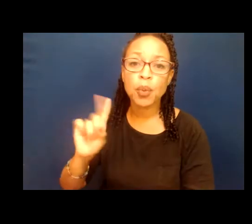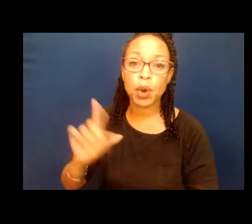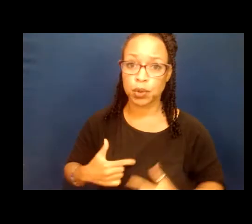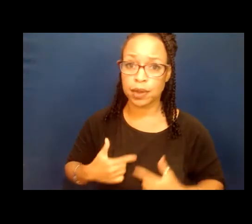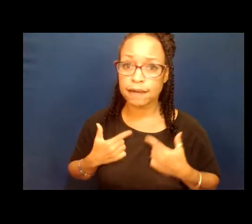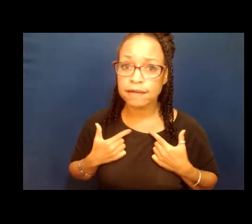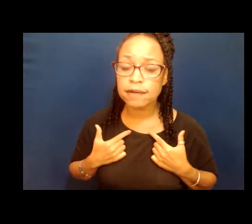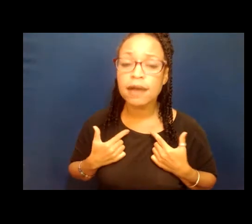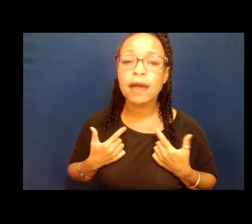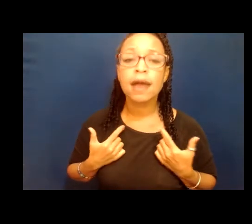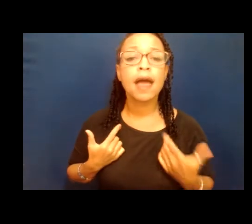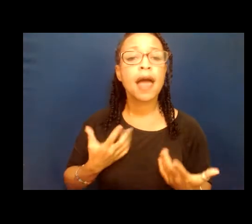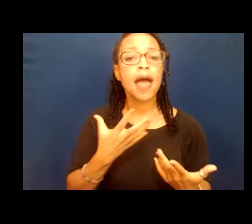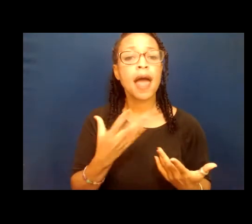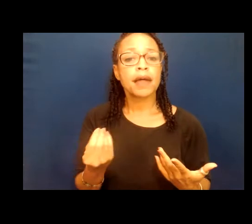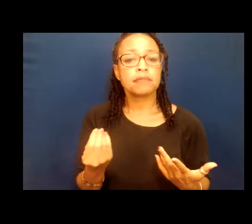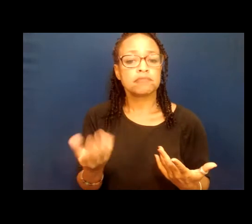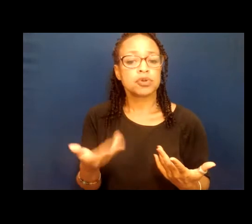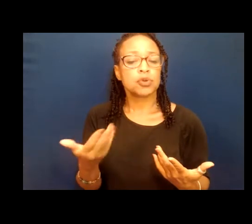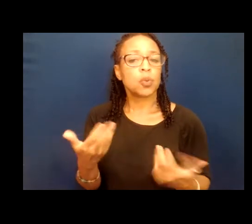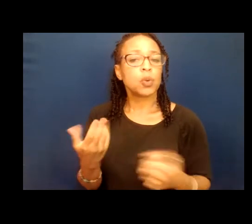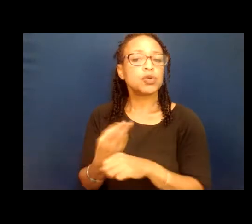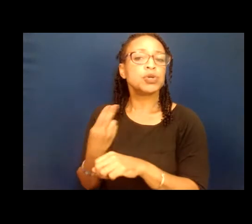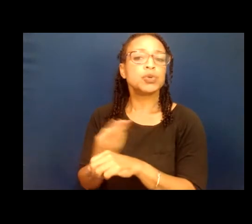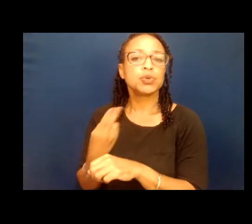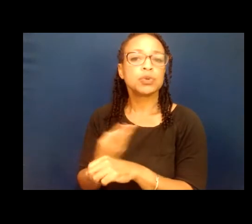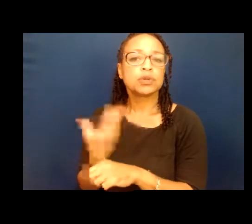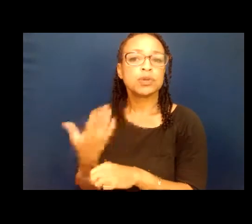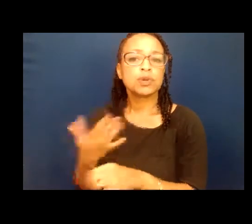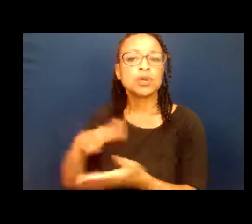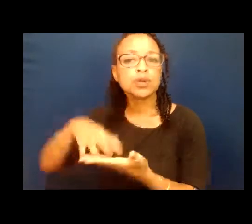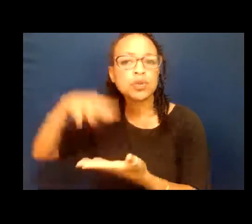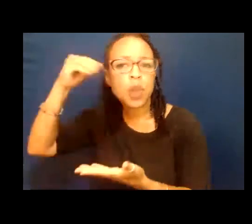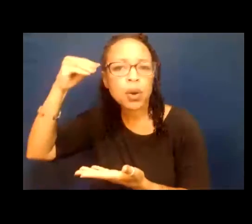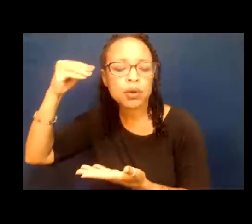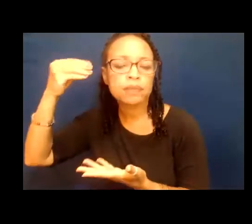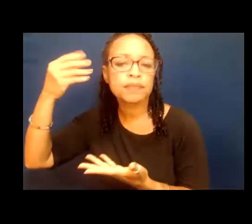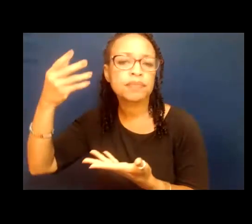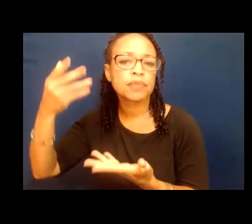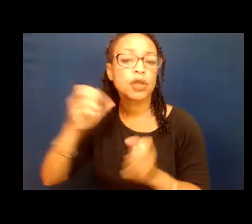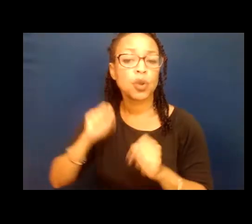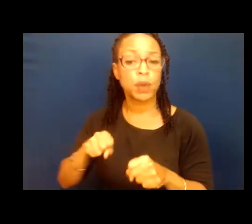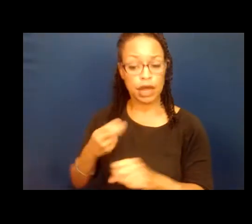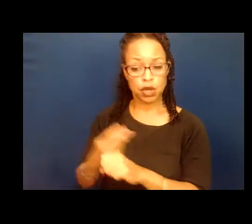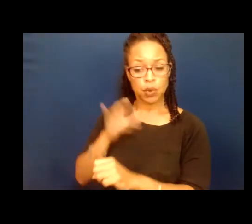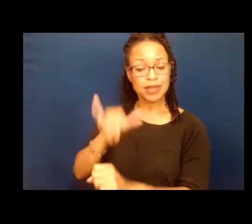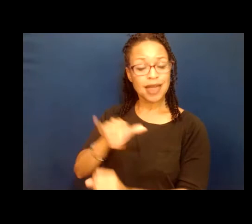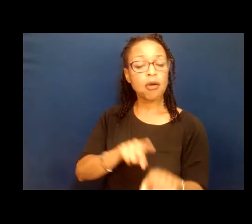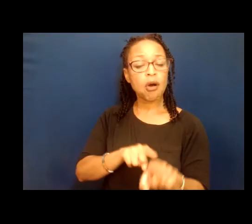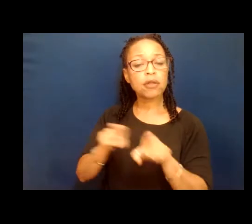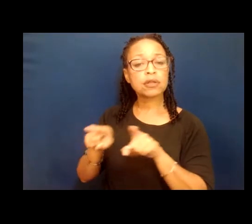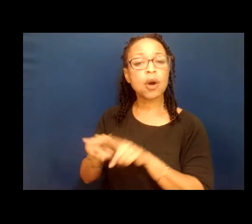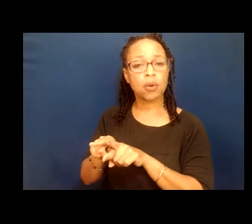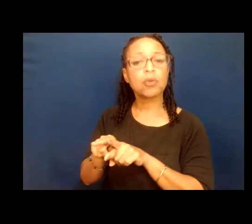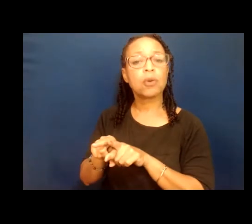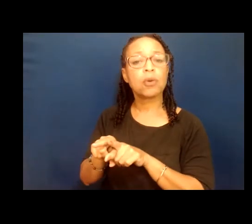que están utilizando para que así aprendamos y lo apliquemos nosotros en nuestro condado. Esta noche,